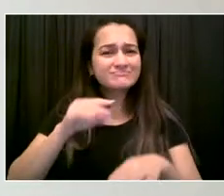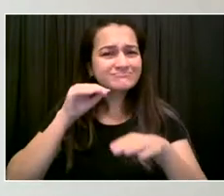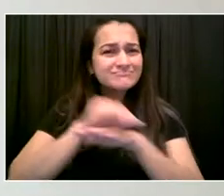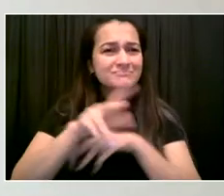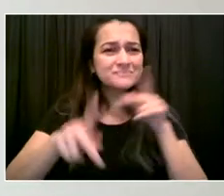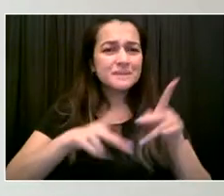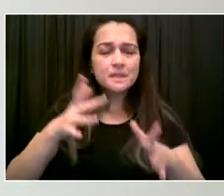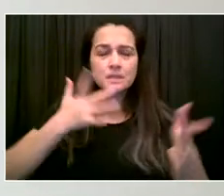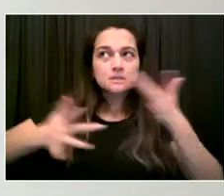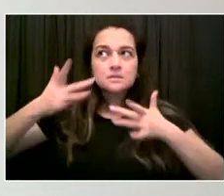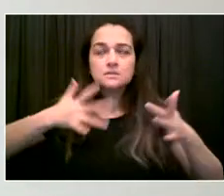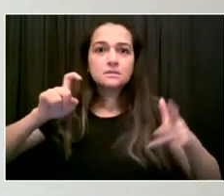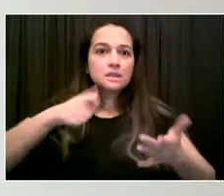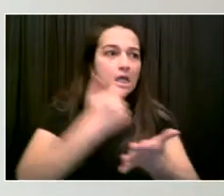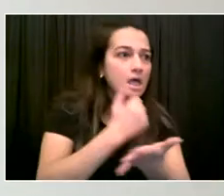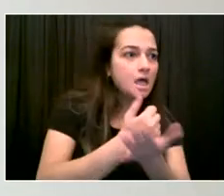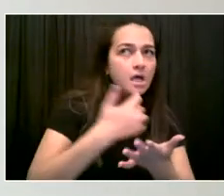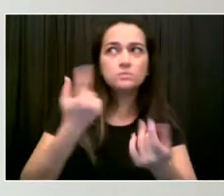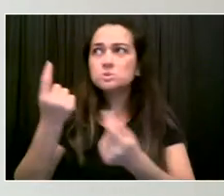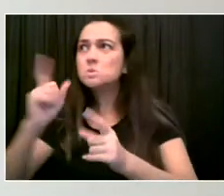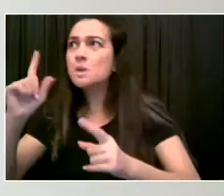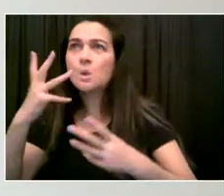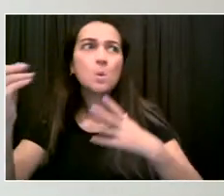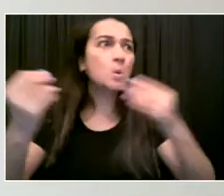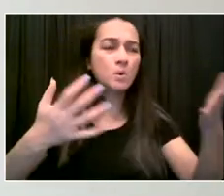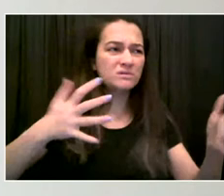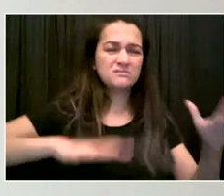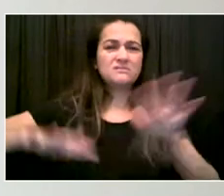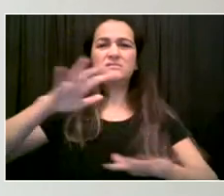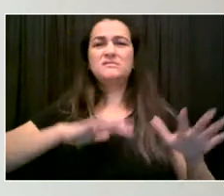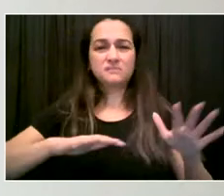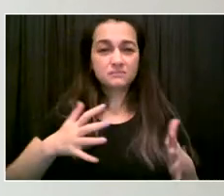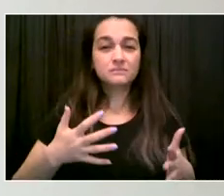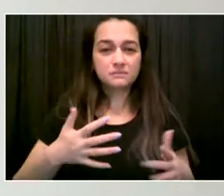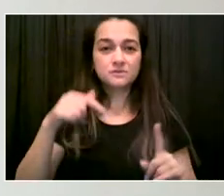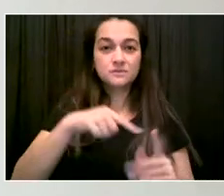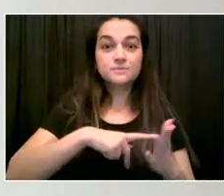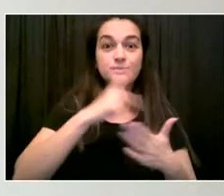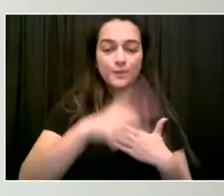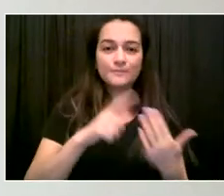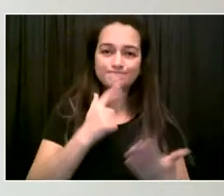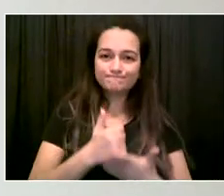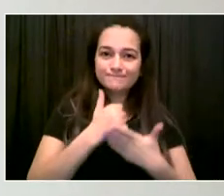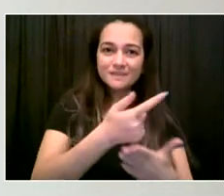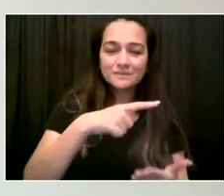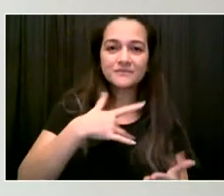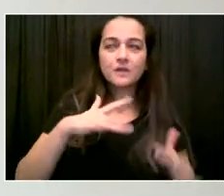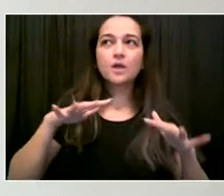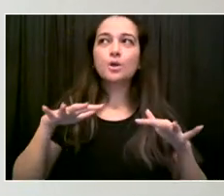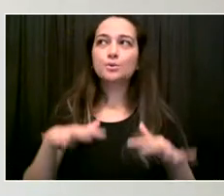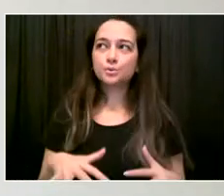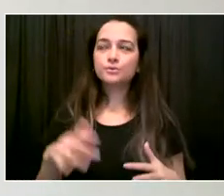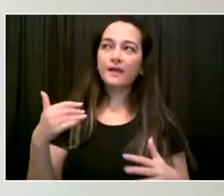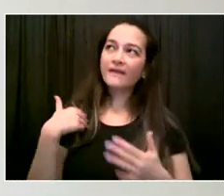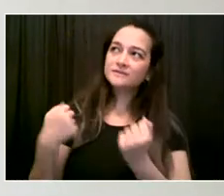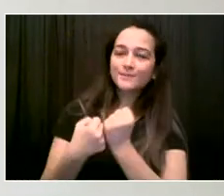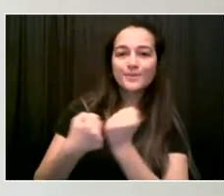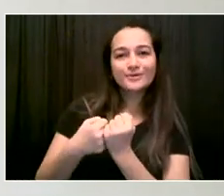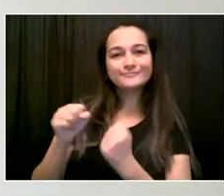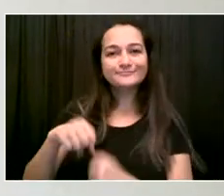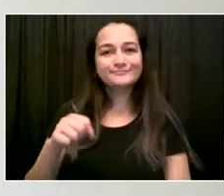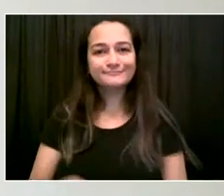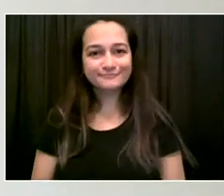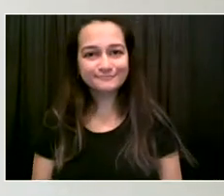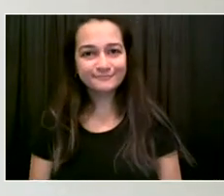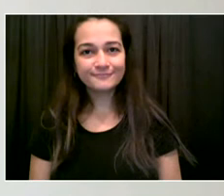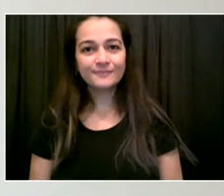We must work together to continue to expand access to IDNYC. We look forward to our work with the city of New York and